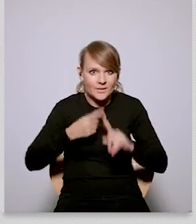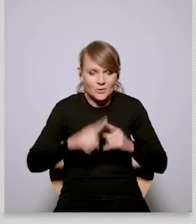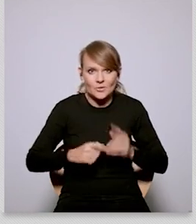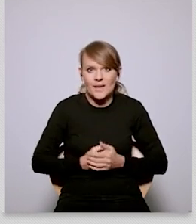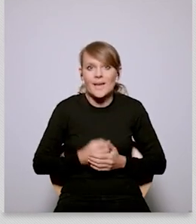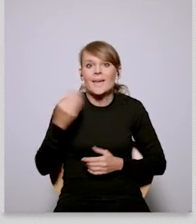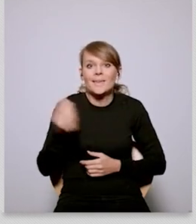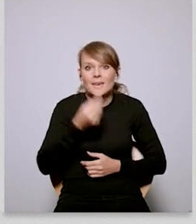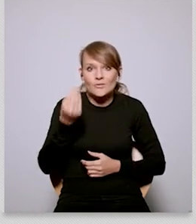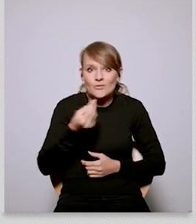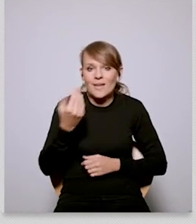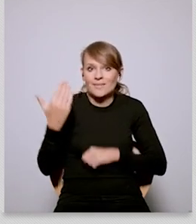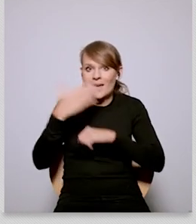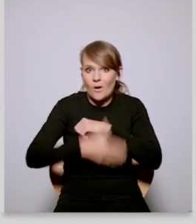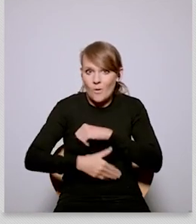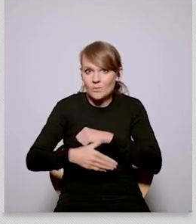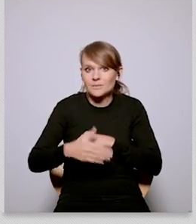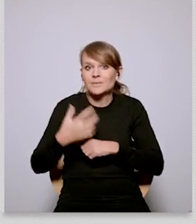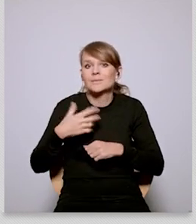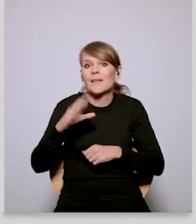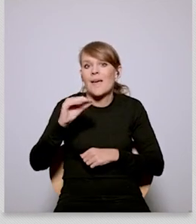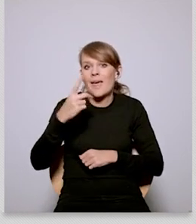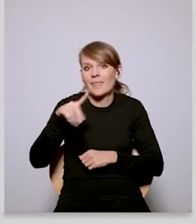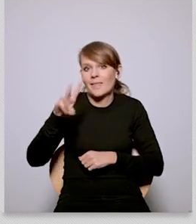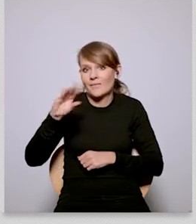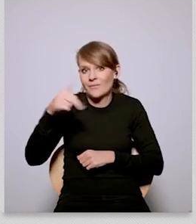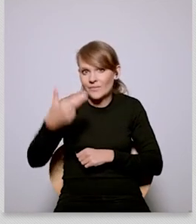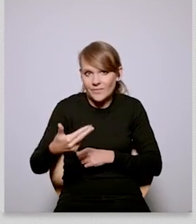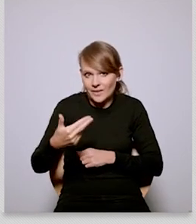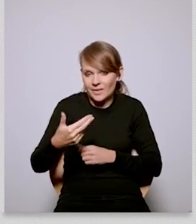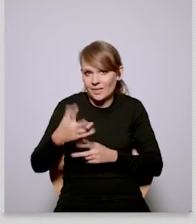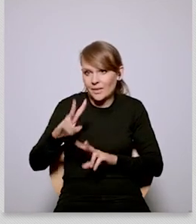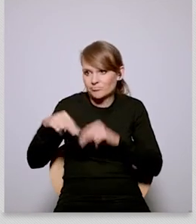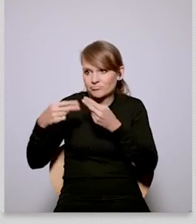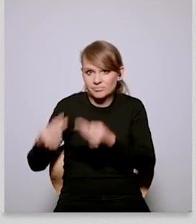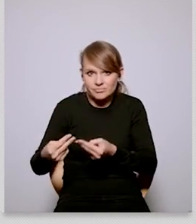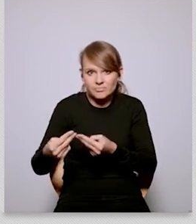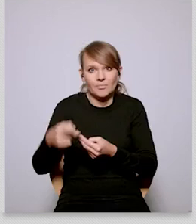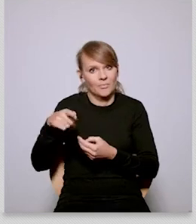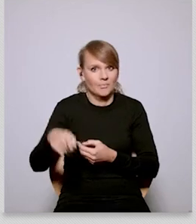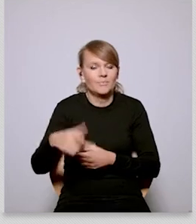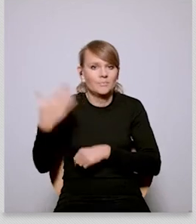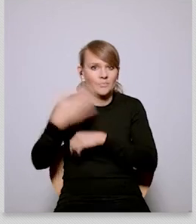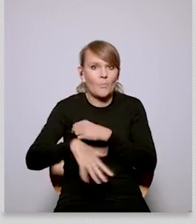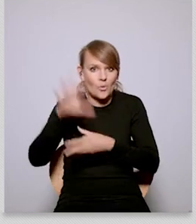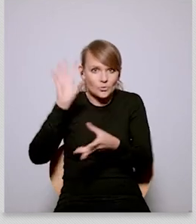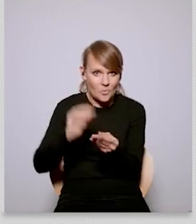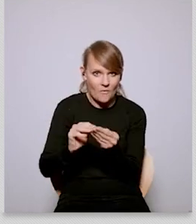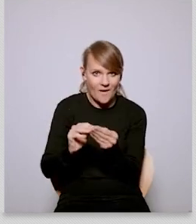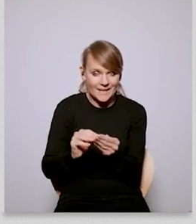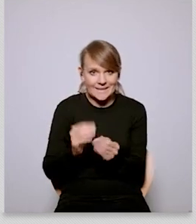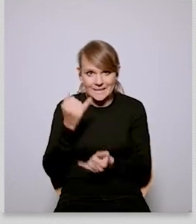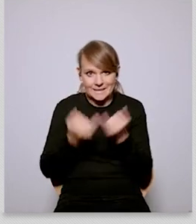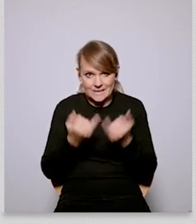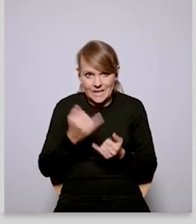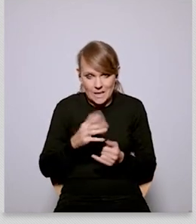with the democracy and the future of our political systems and now voice over to edwin he